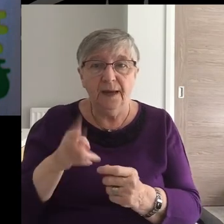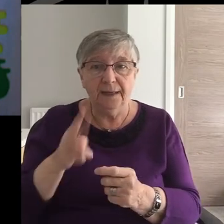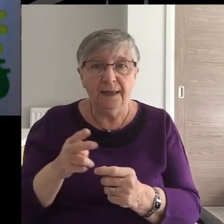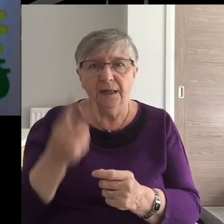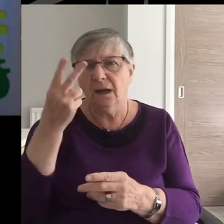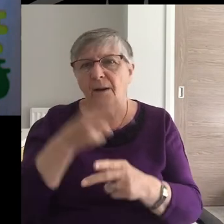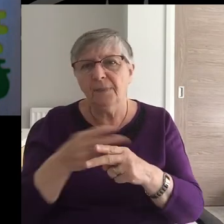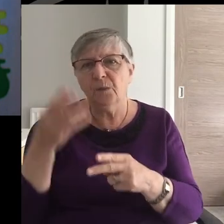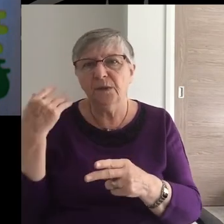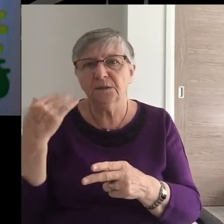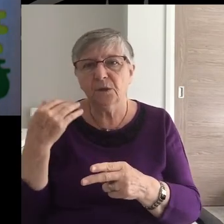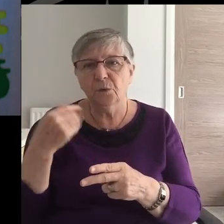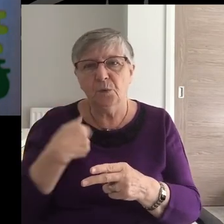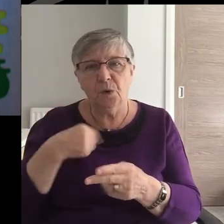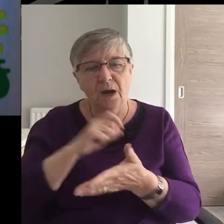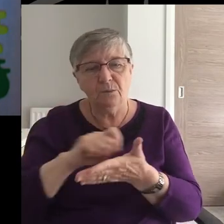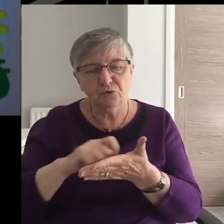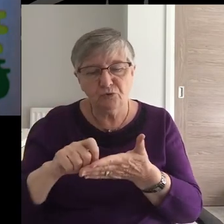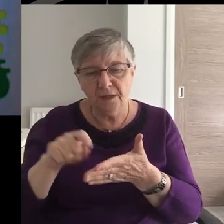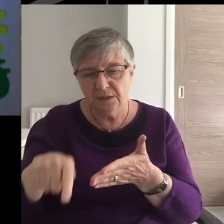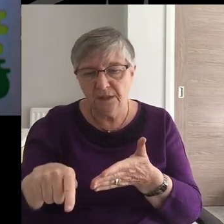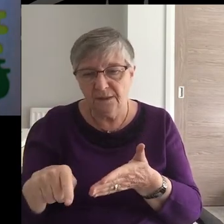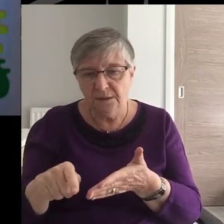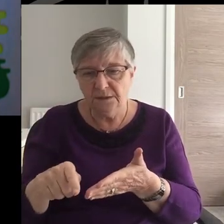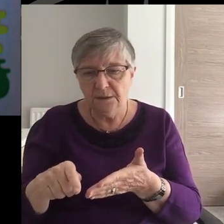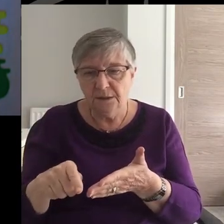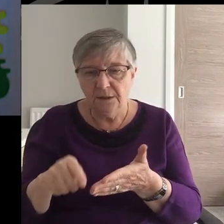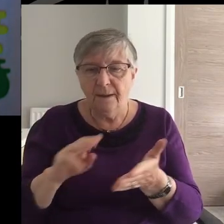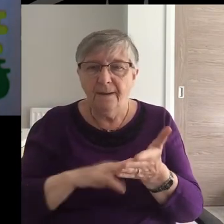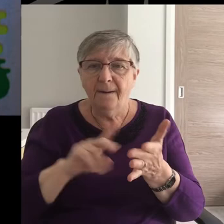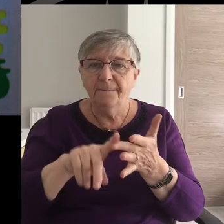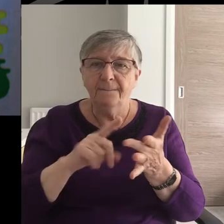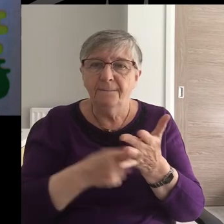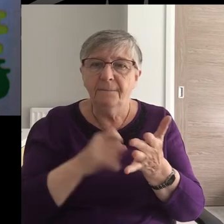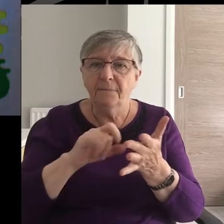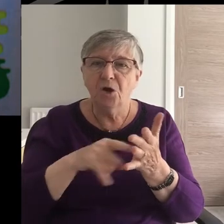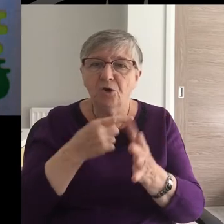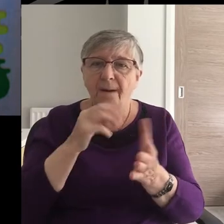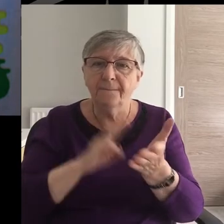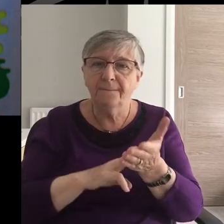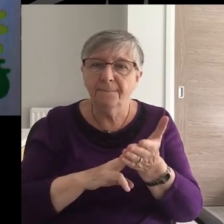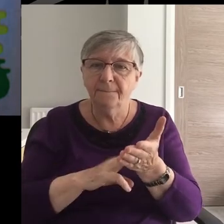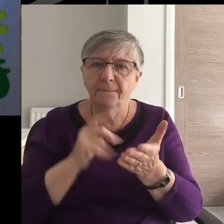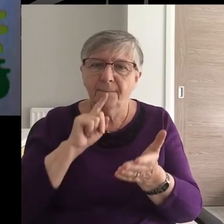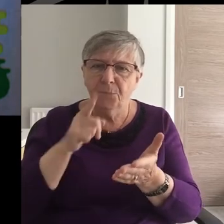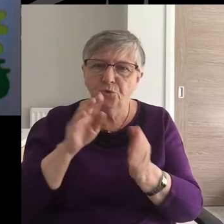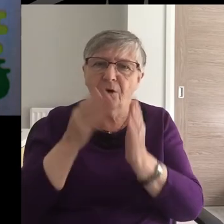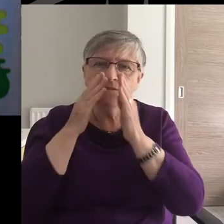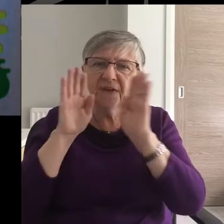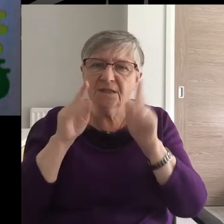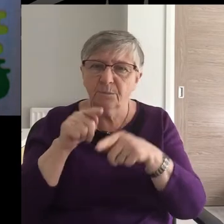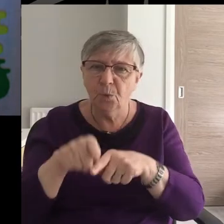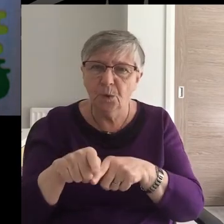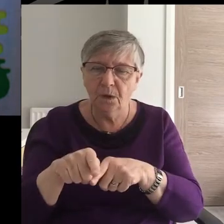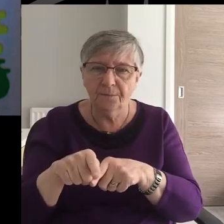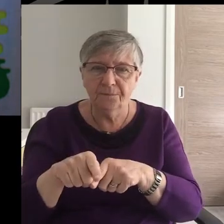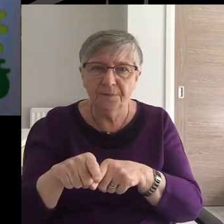Again, a couple of weeks ago when I was writing this sermon, Miriam posted the following on Facebook.